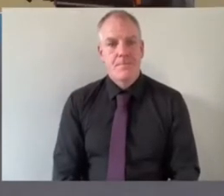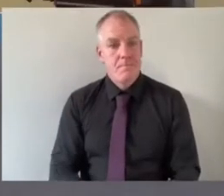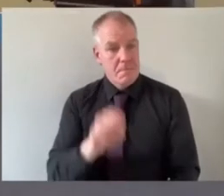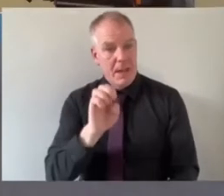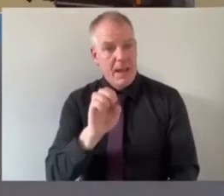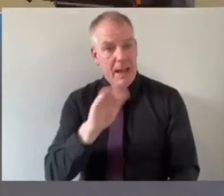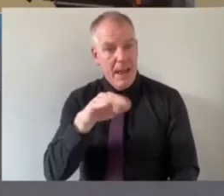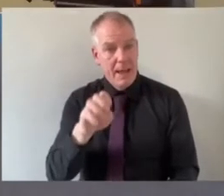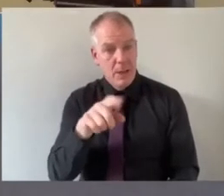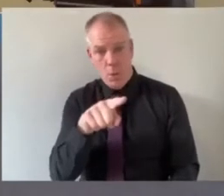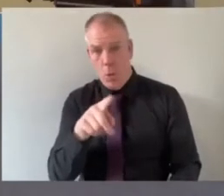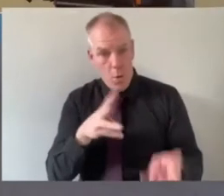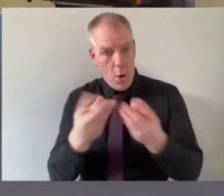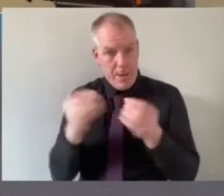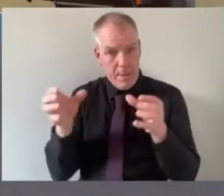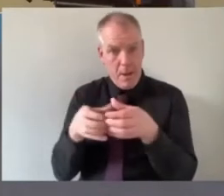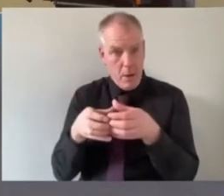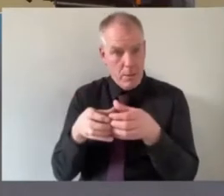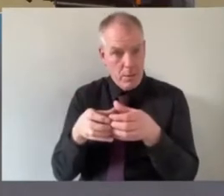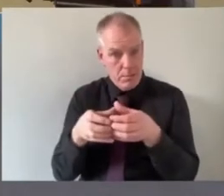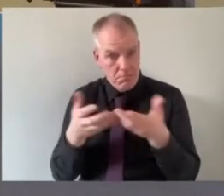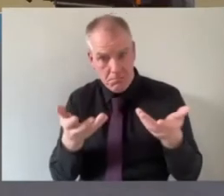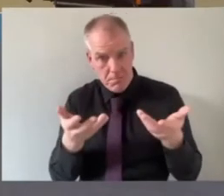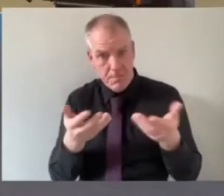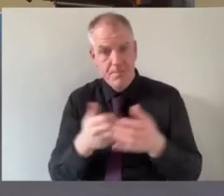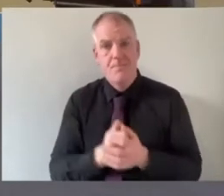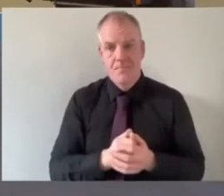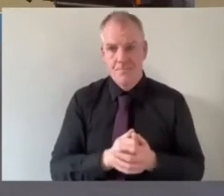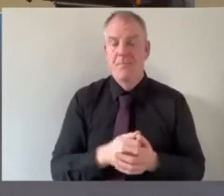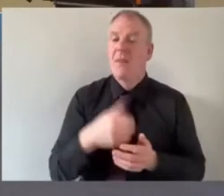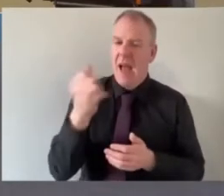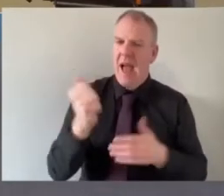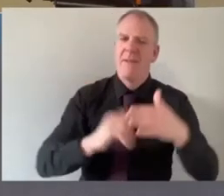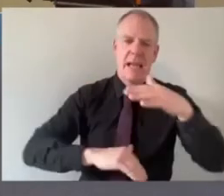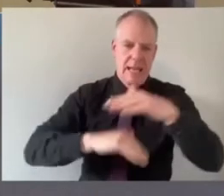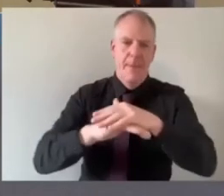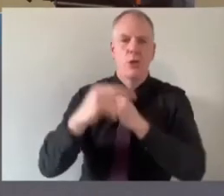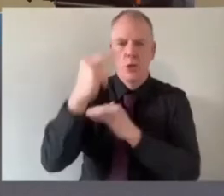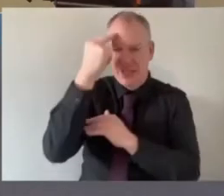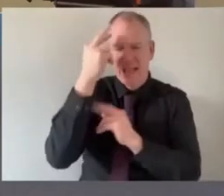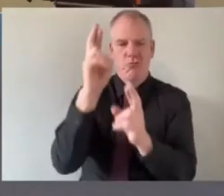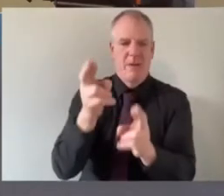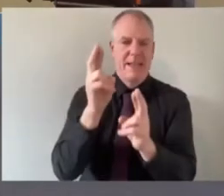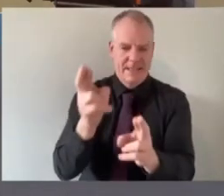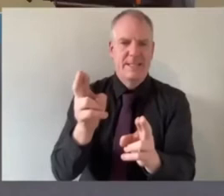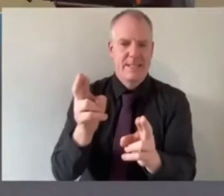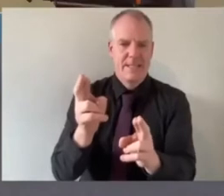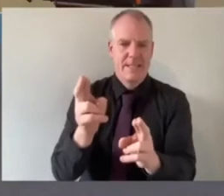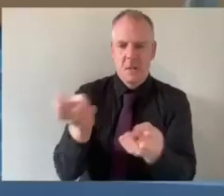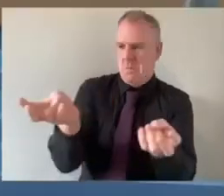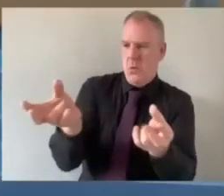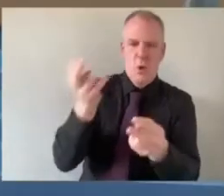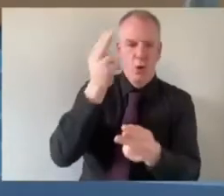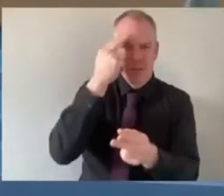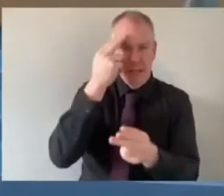you've worked with some of the minority groups yeah there is a limitation of understanding and i think we're we're we've certainly learned through